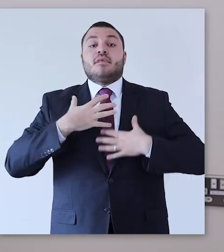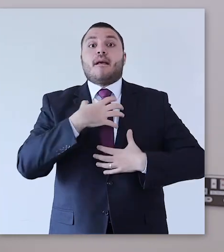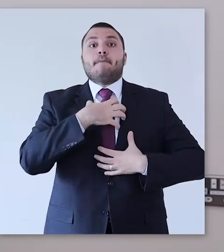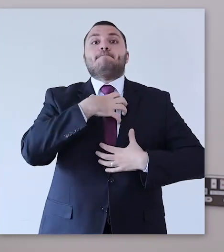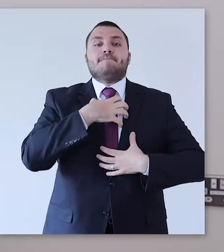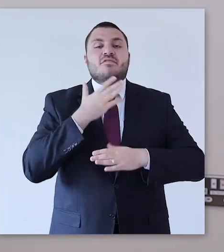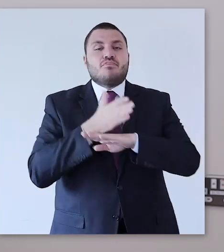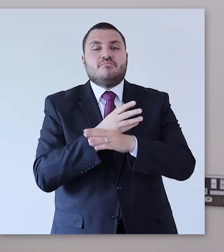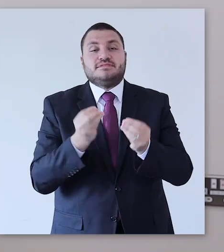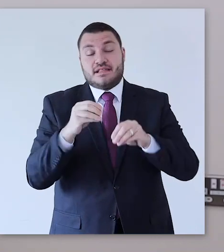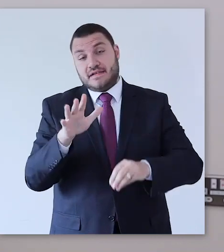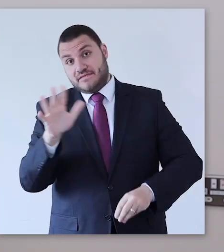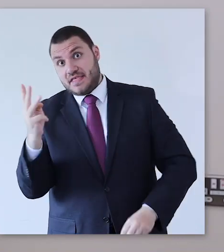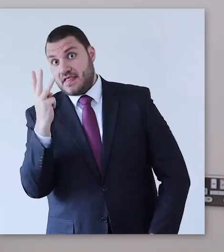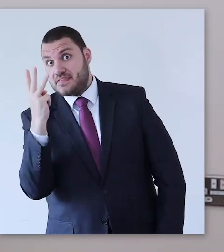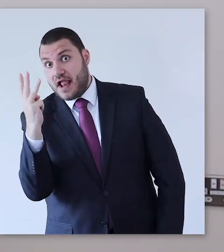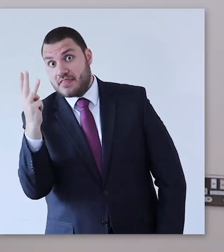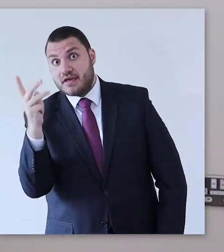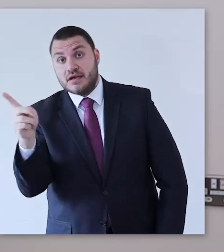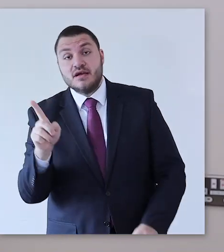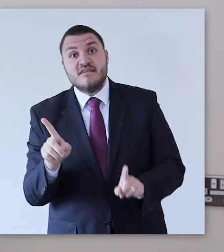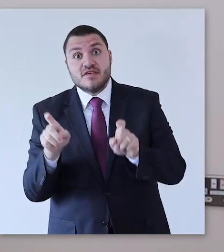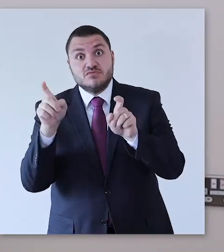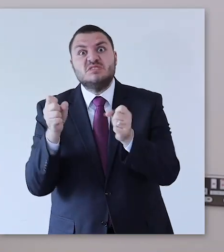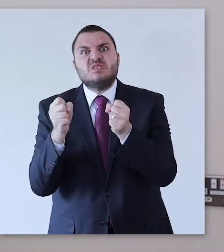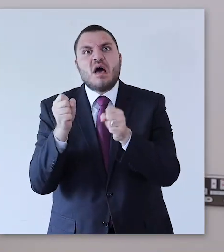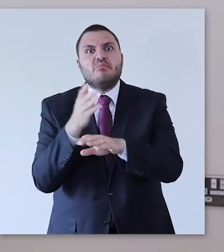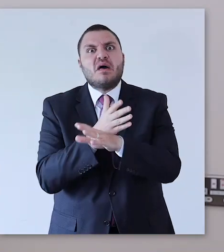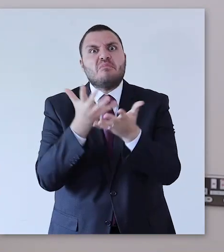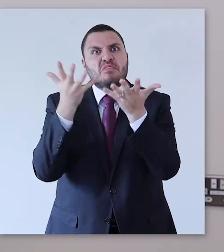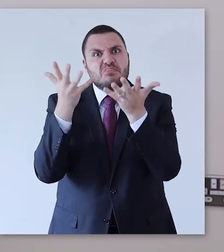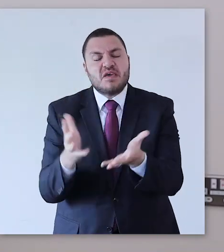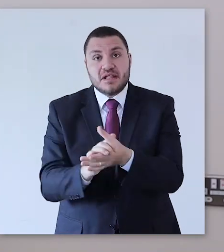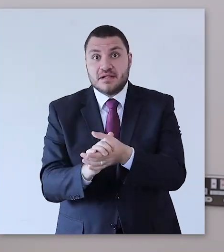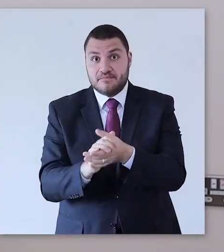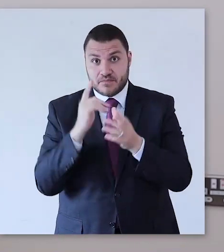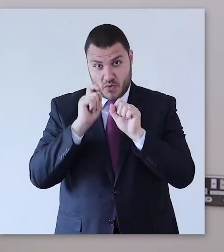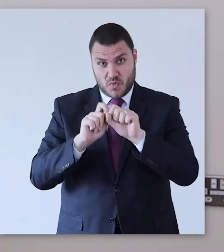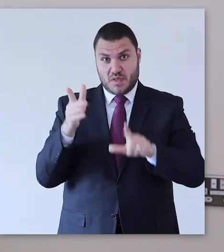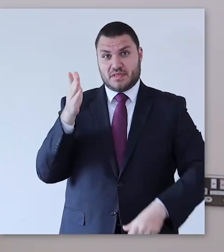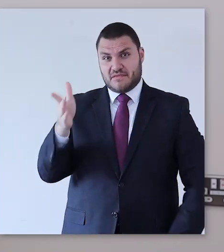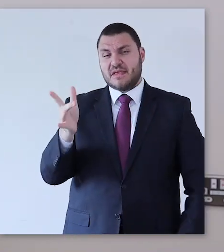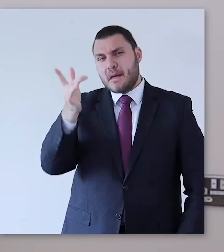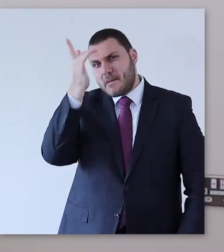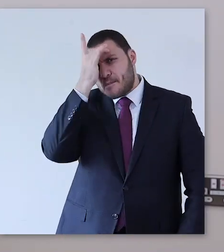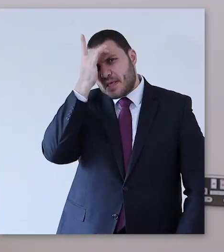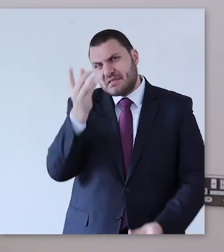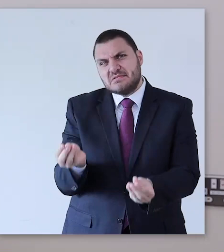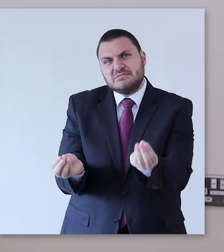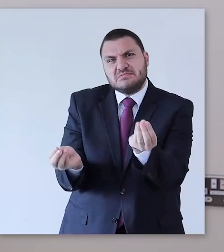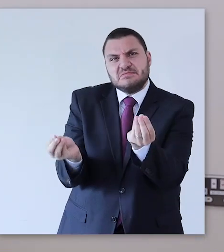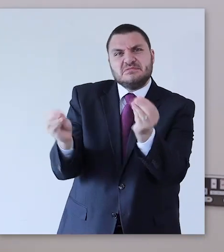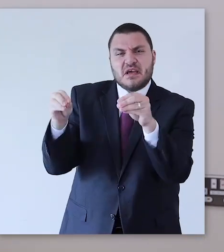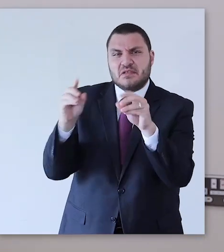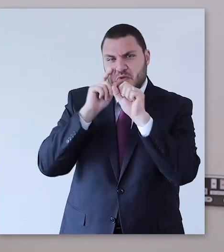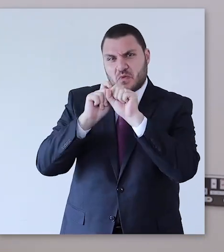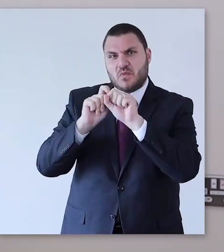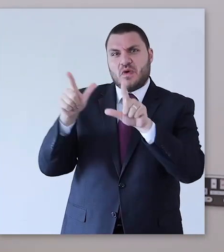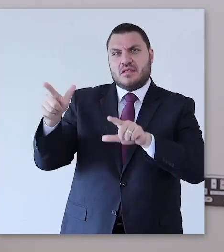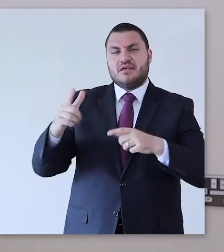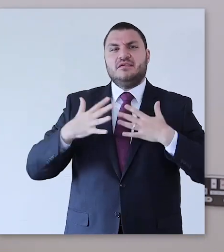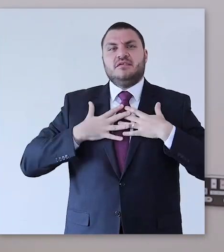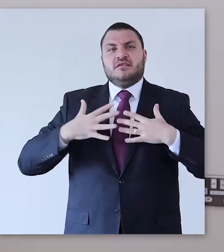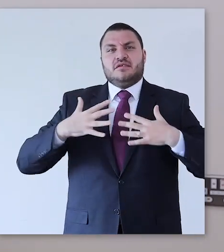city and their surrounding cities. At this point the mortality is estimated to be between two and three percent. It's not